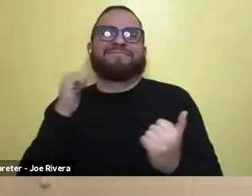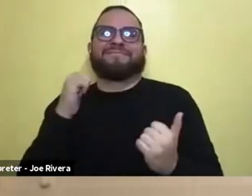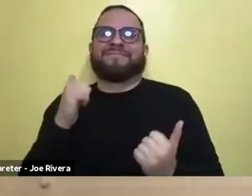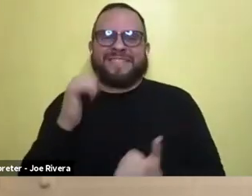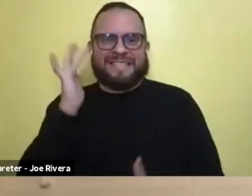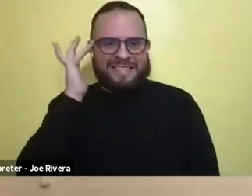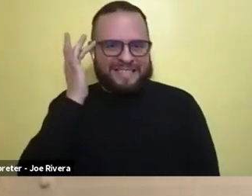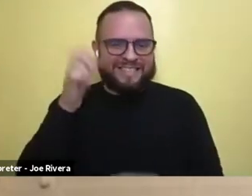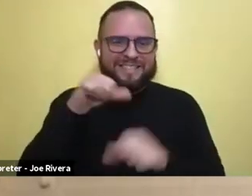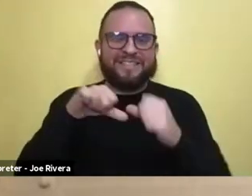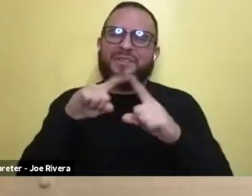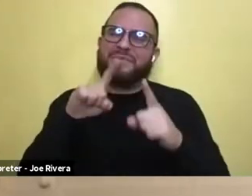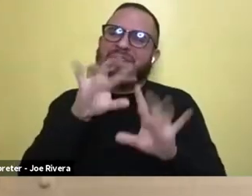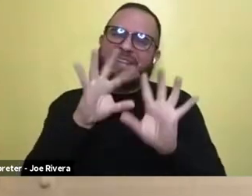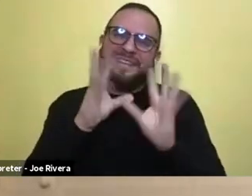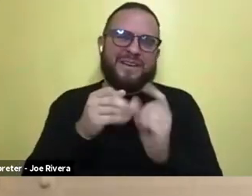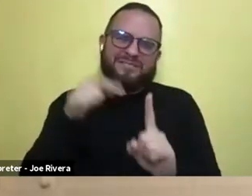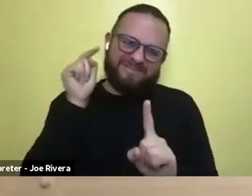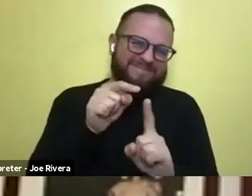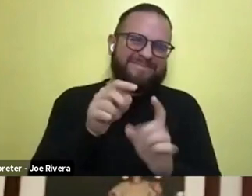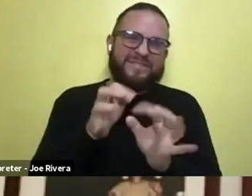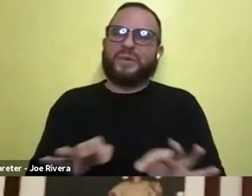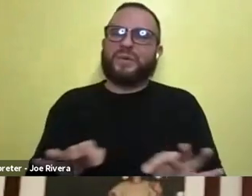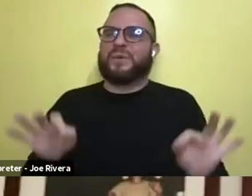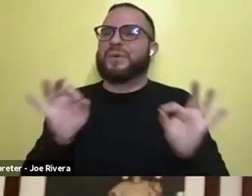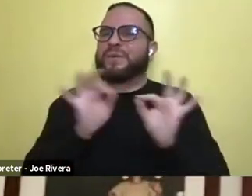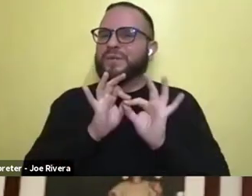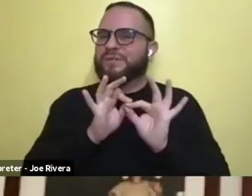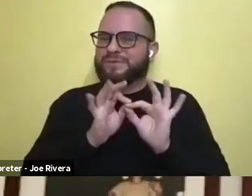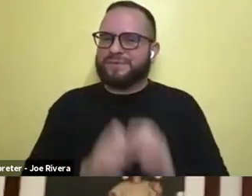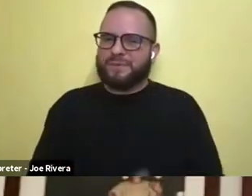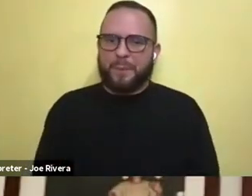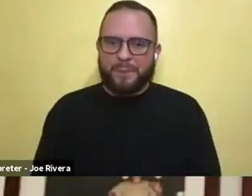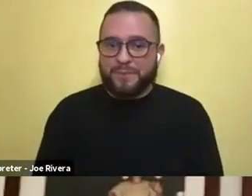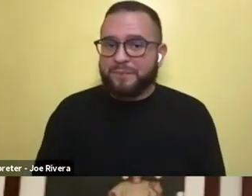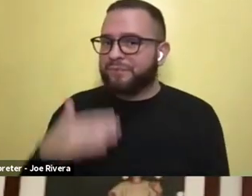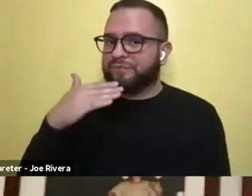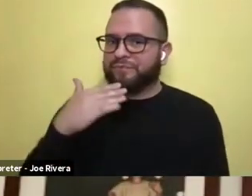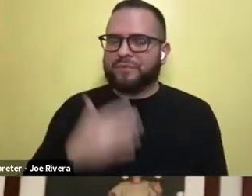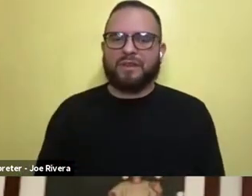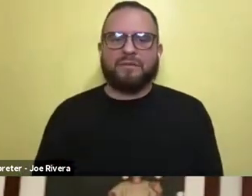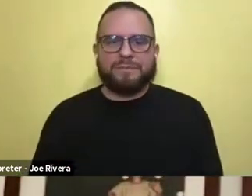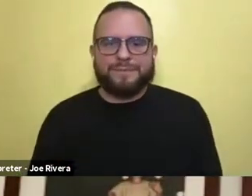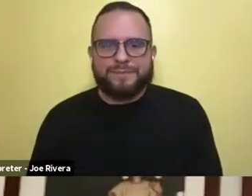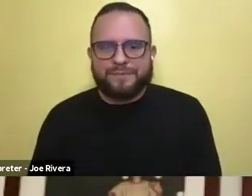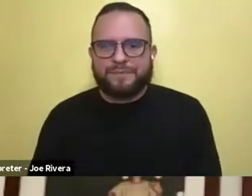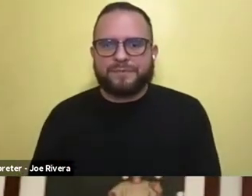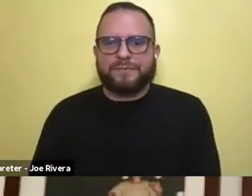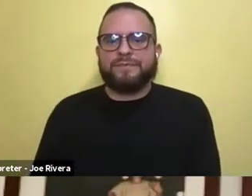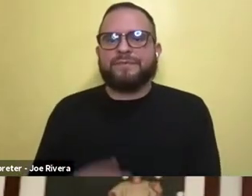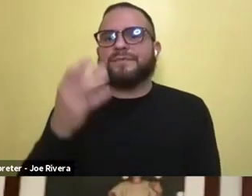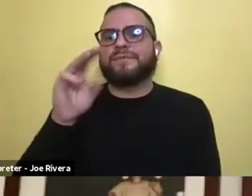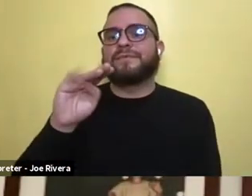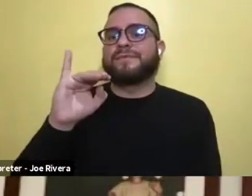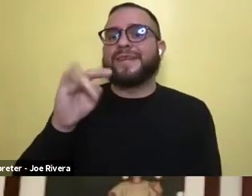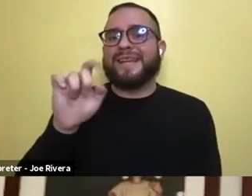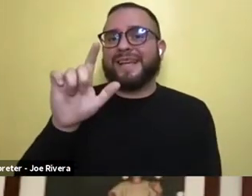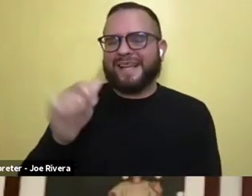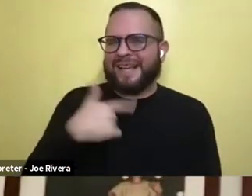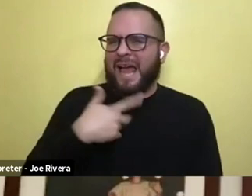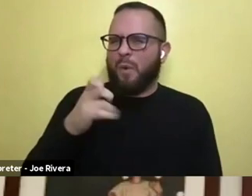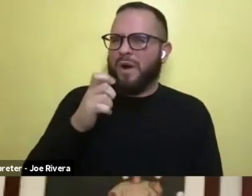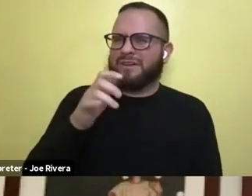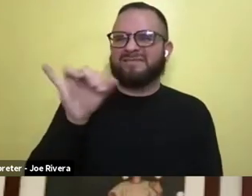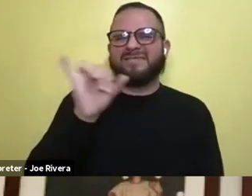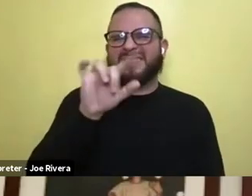So, yeah. Thank you. Mikayla, I'm going to throw that question to you as